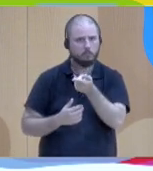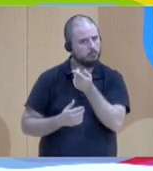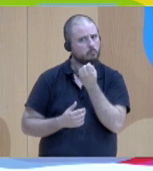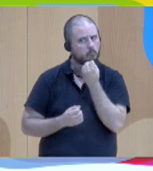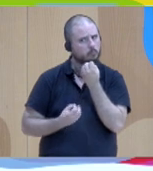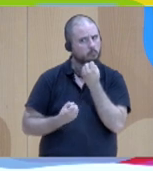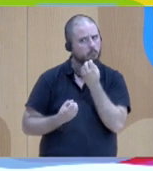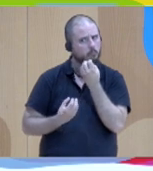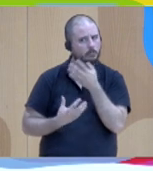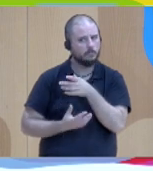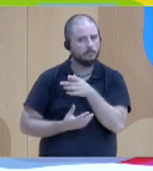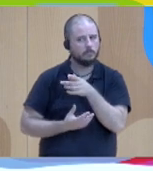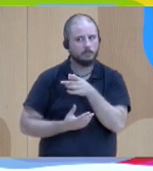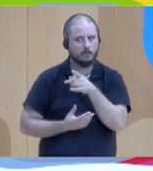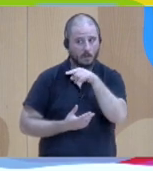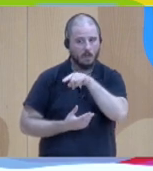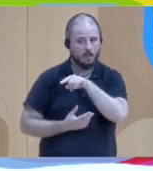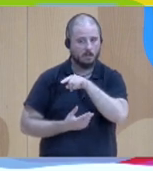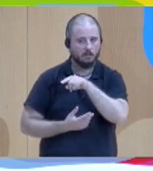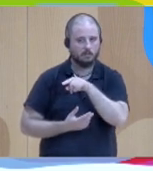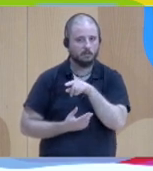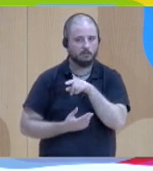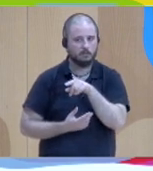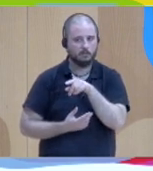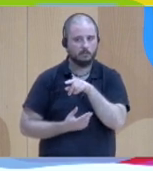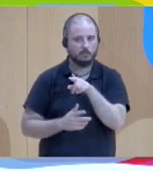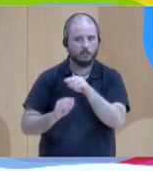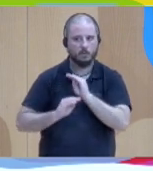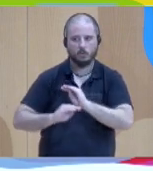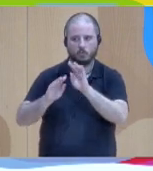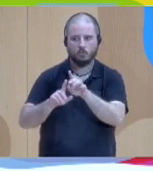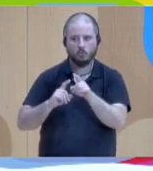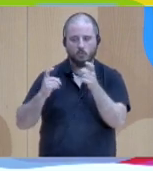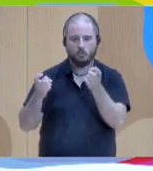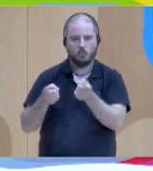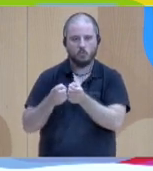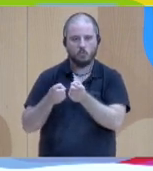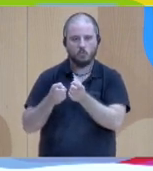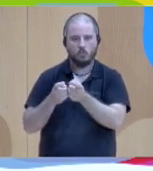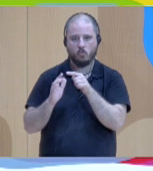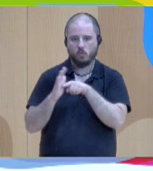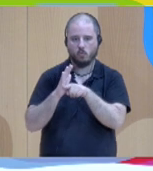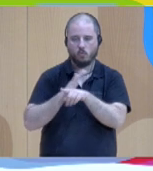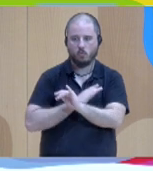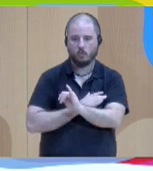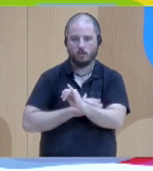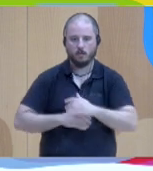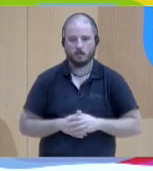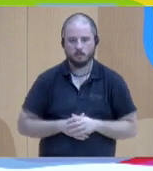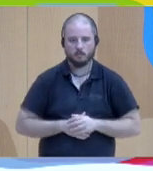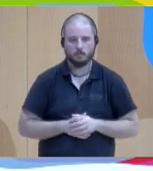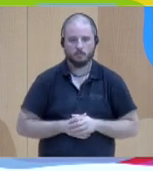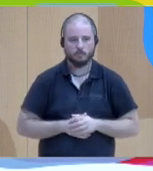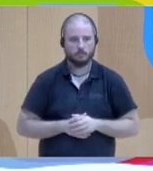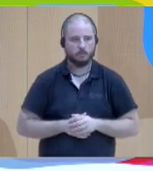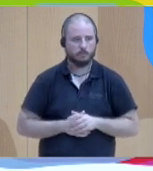a managing board cross sectoral you have the managers and then you had the multi